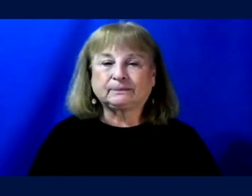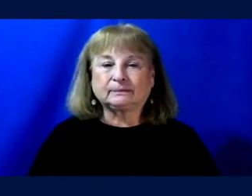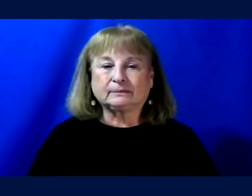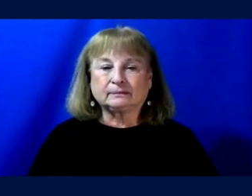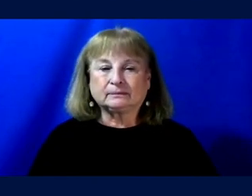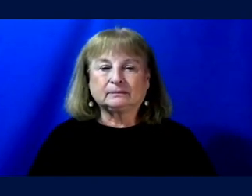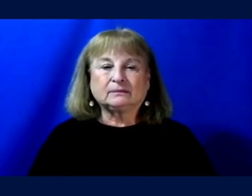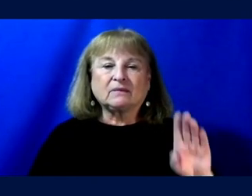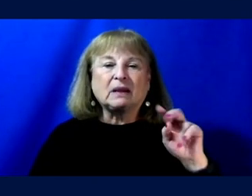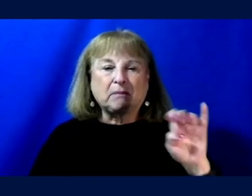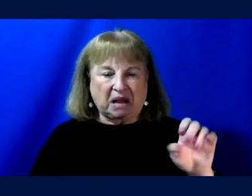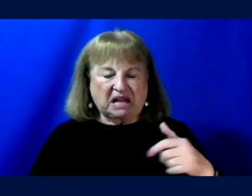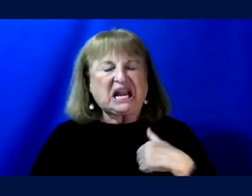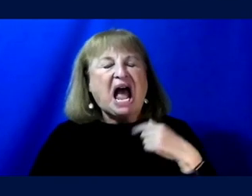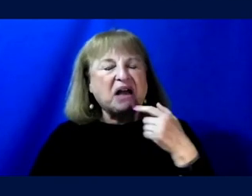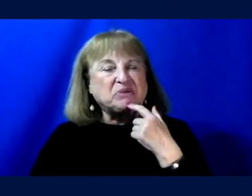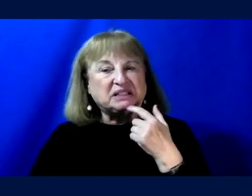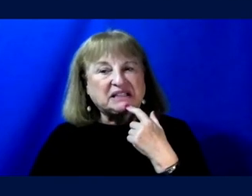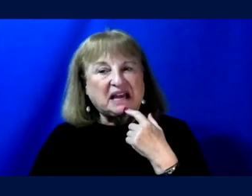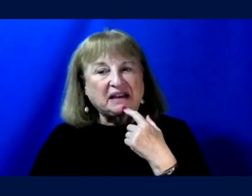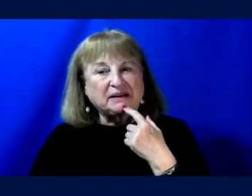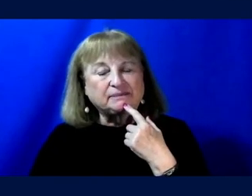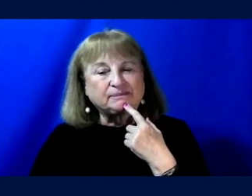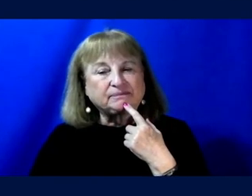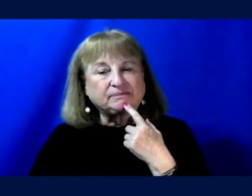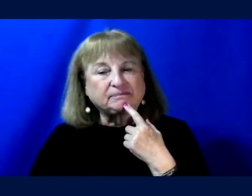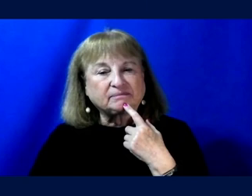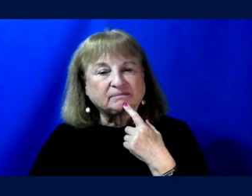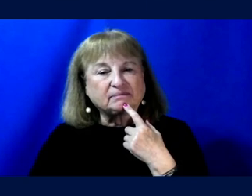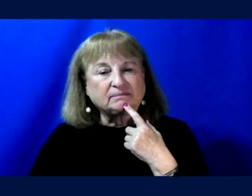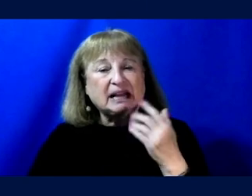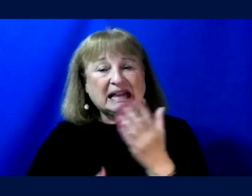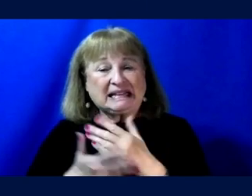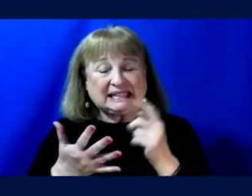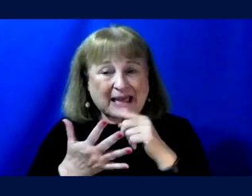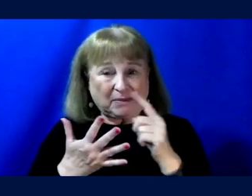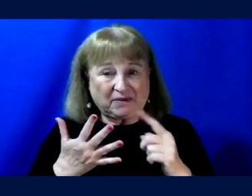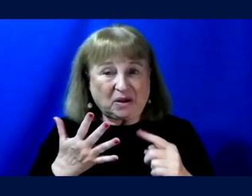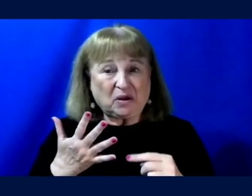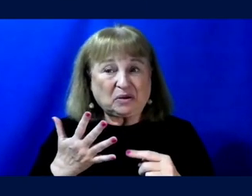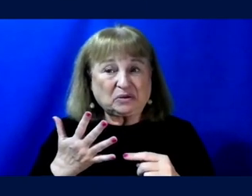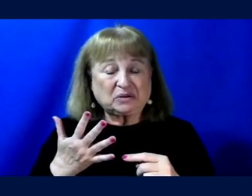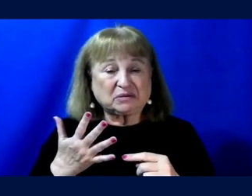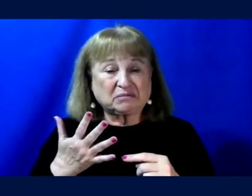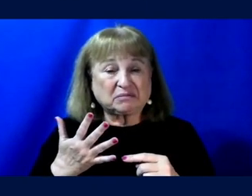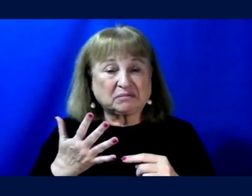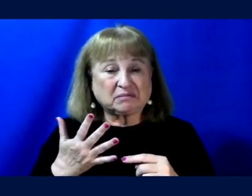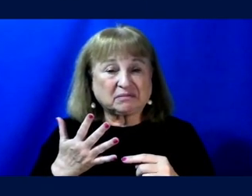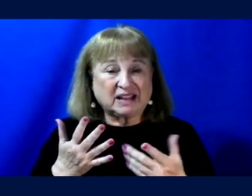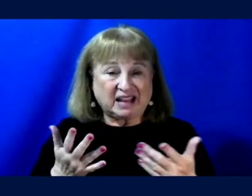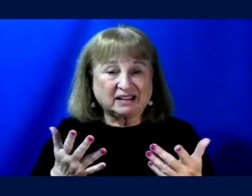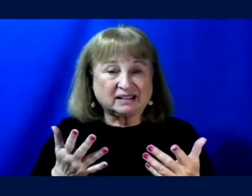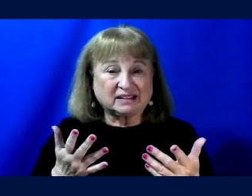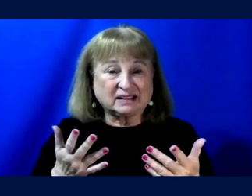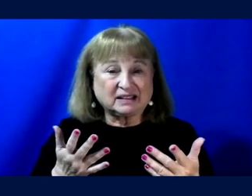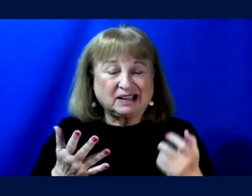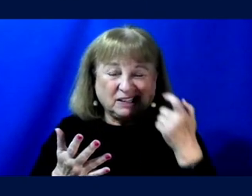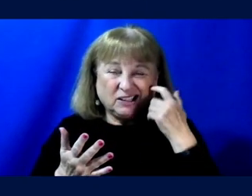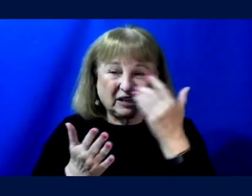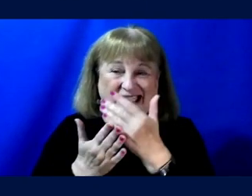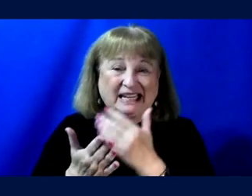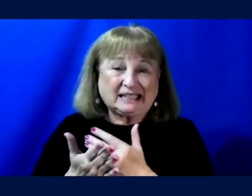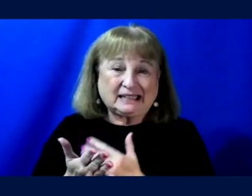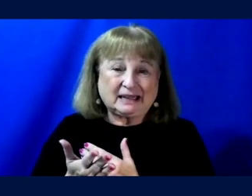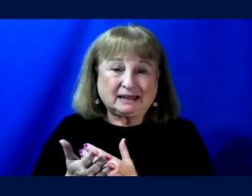Yeah, sure. Well, I would say that, um, some of those, those things, things you listed